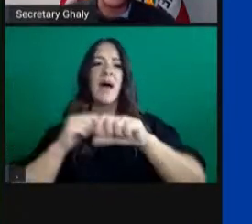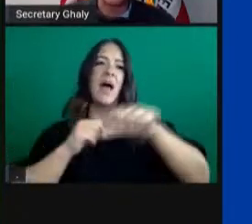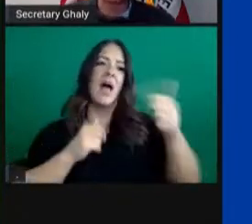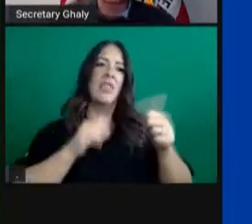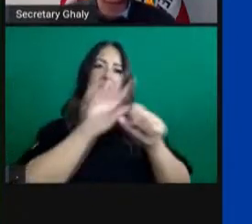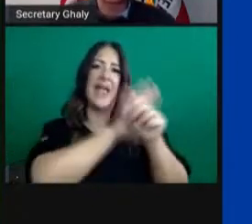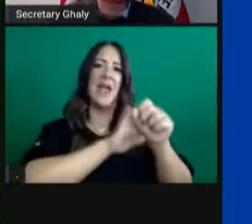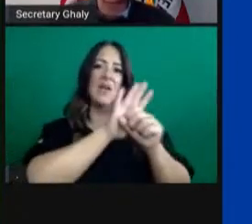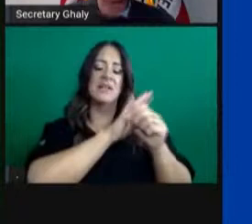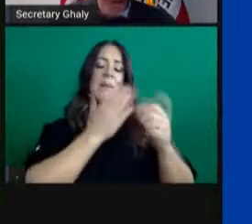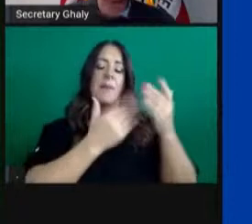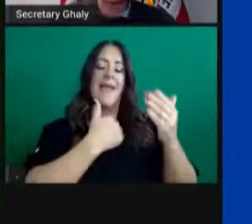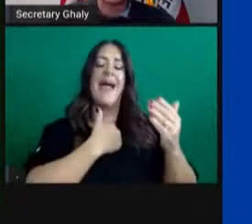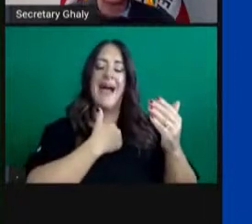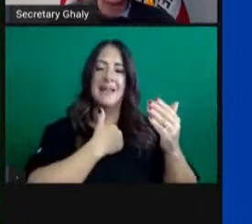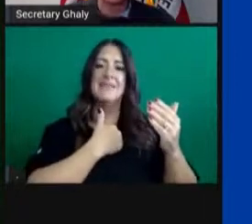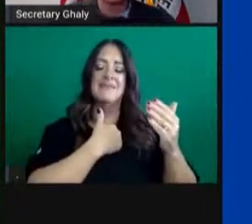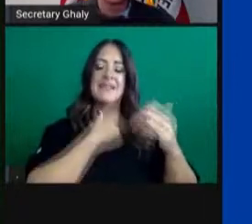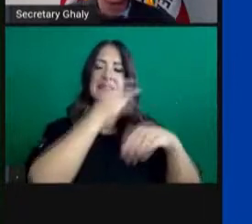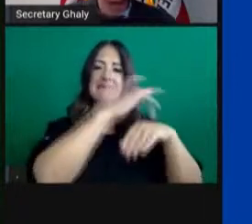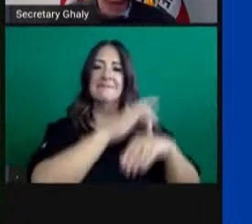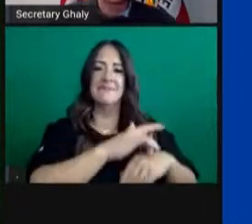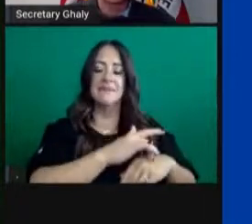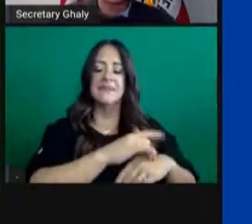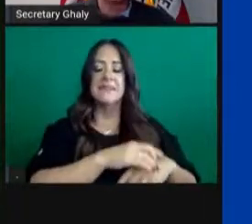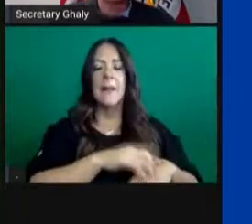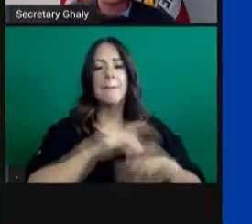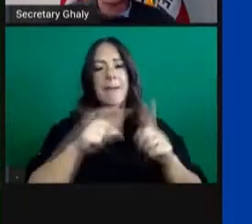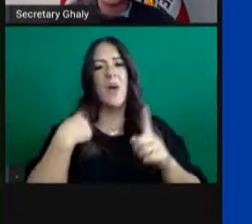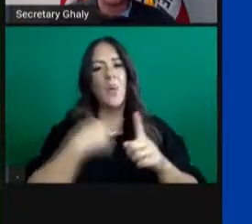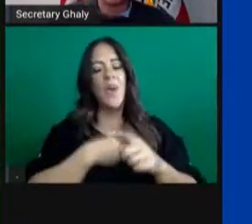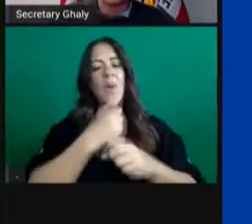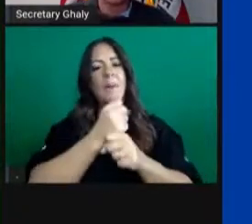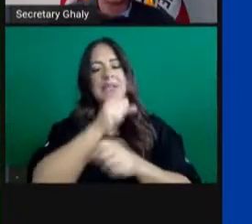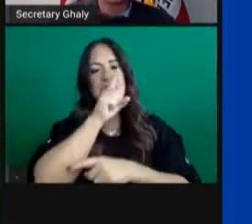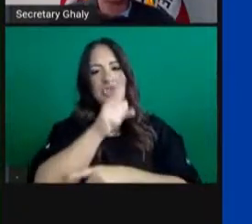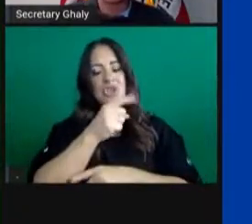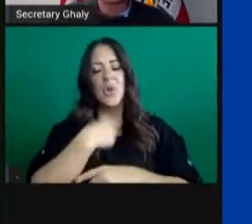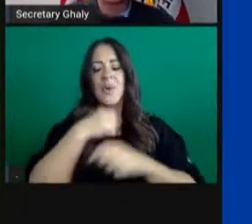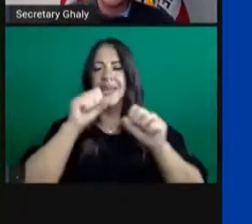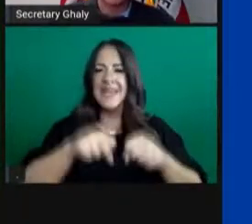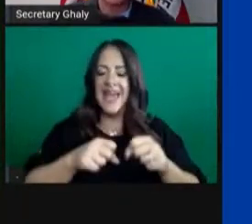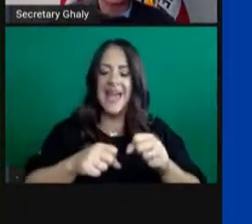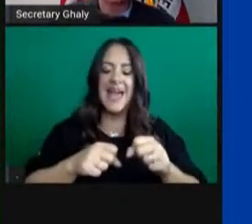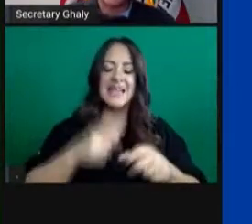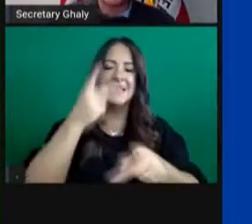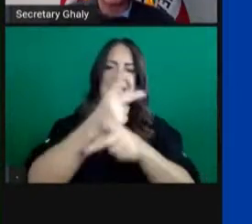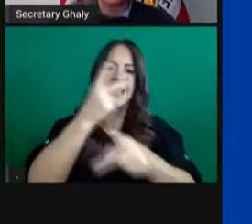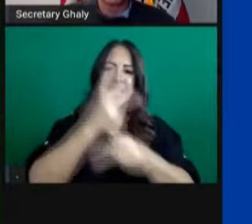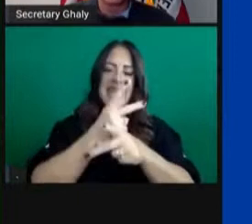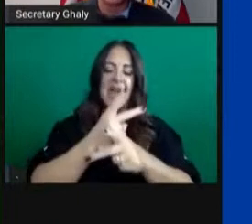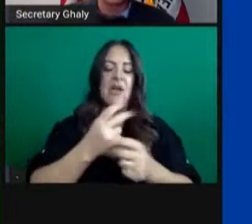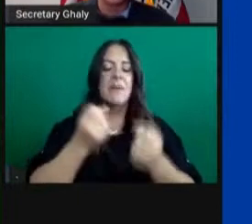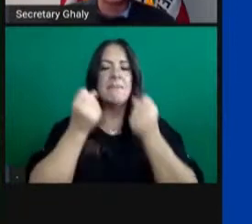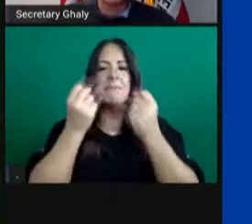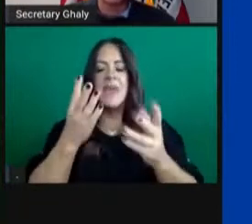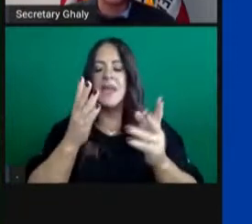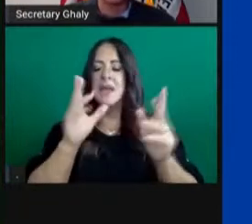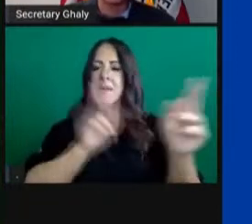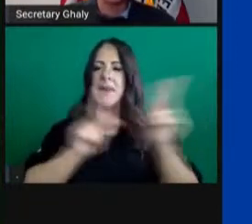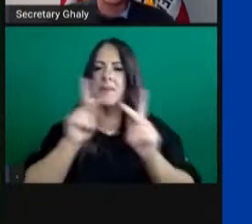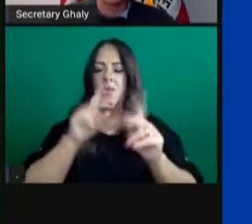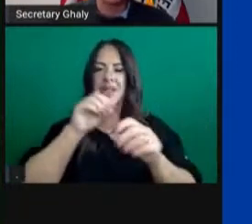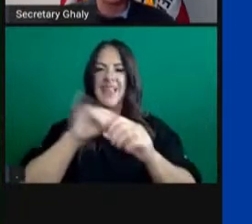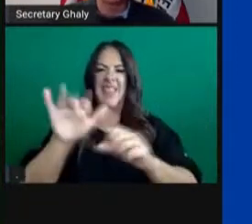the point of a regional approach is to make sure that we take care of as many Californians with those regional assets as possible. And